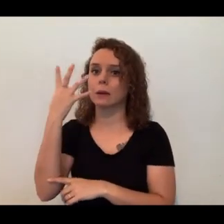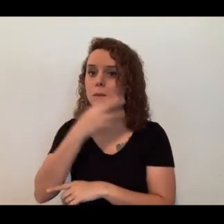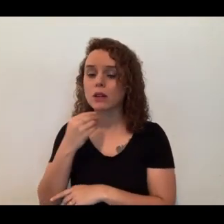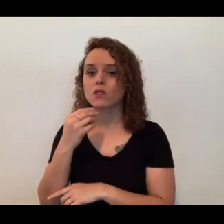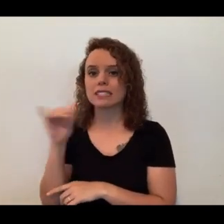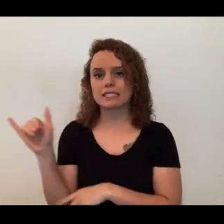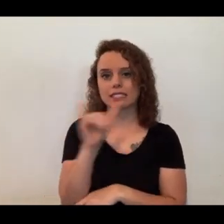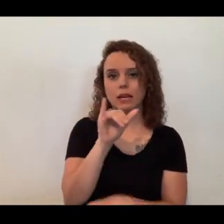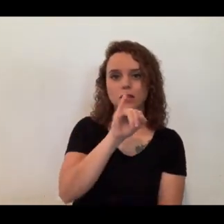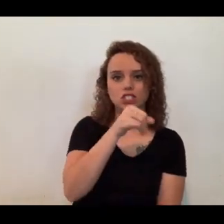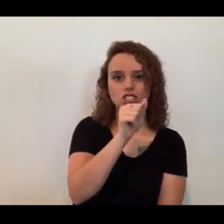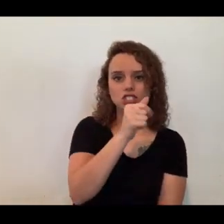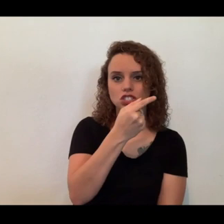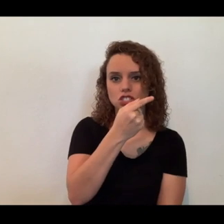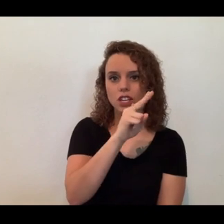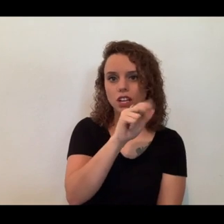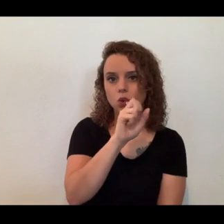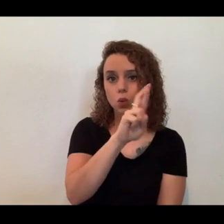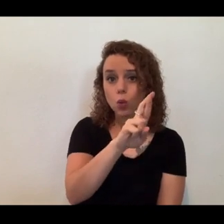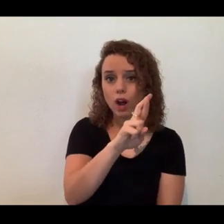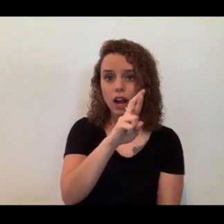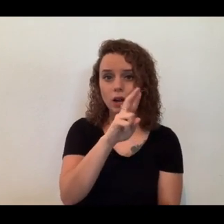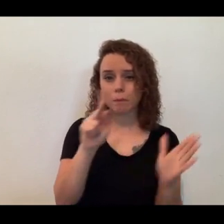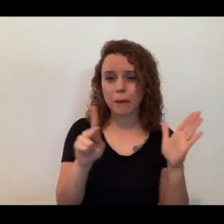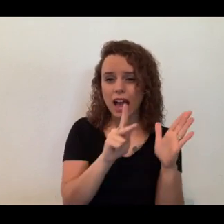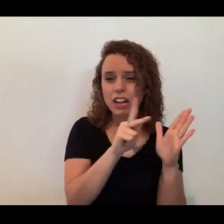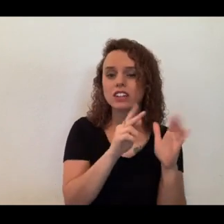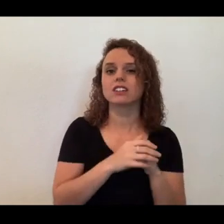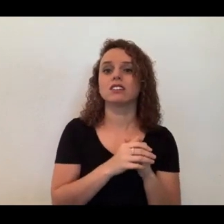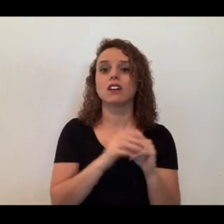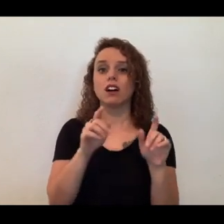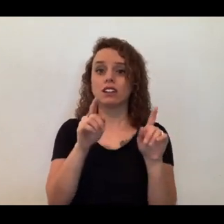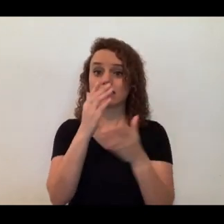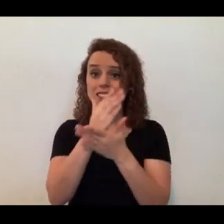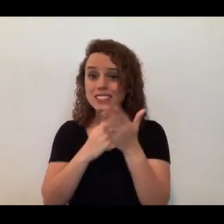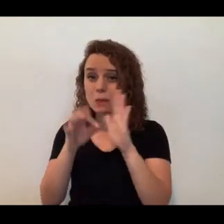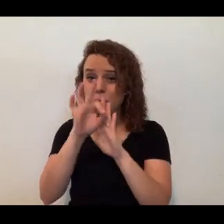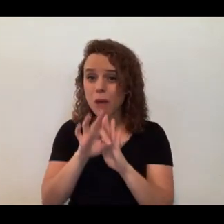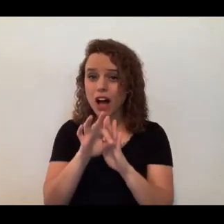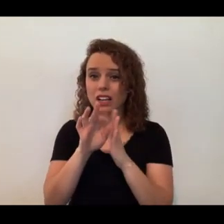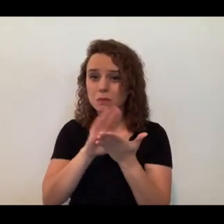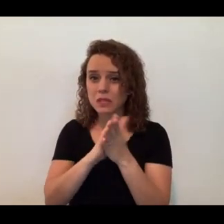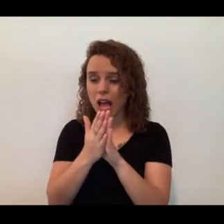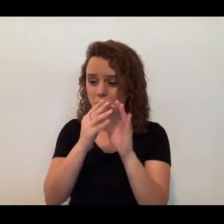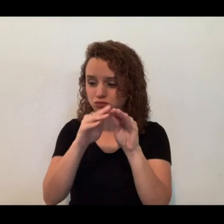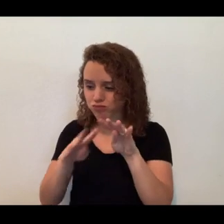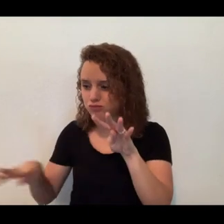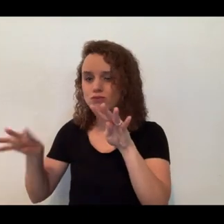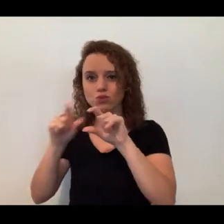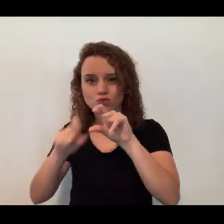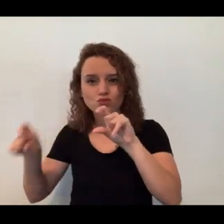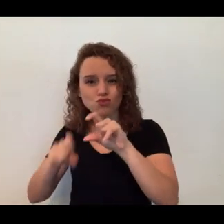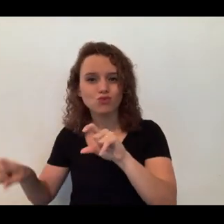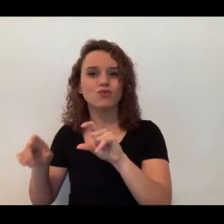also has some spots that have molded into stripes on her tail and on her neck and face. So, to be able to count all